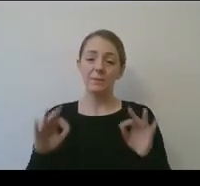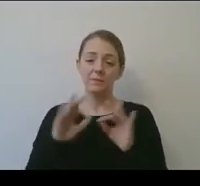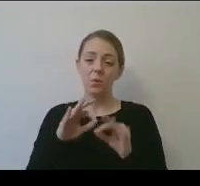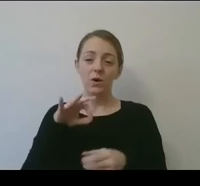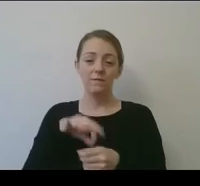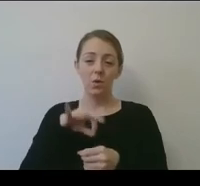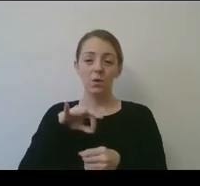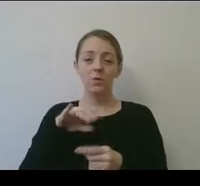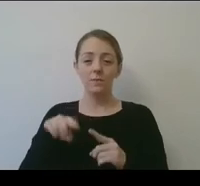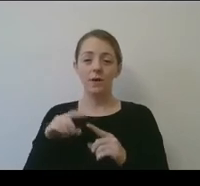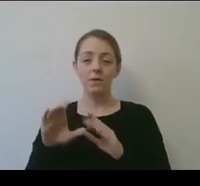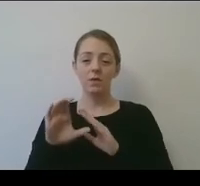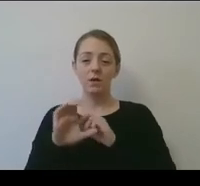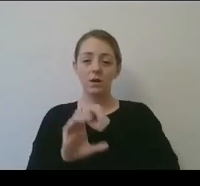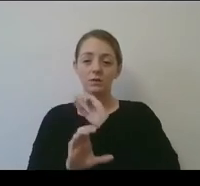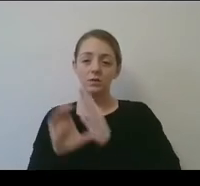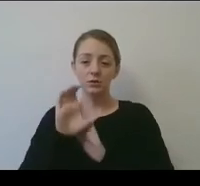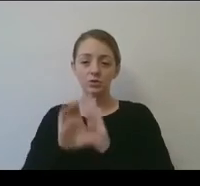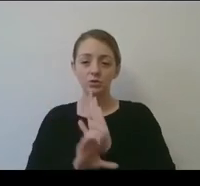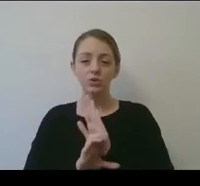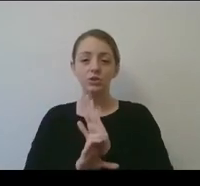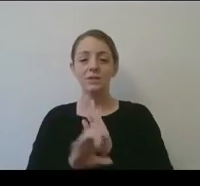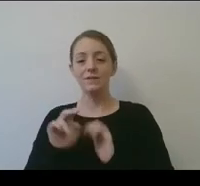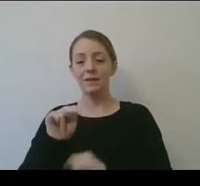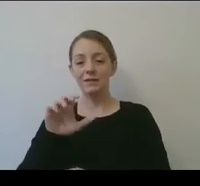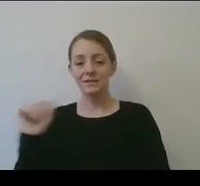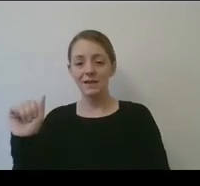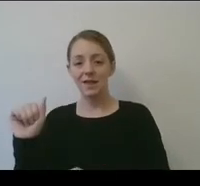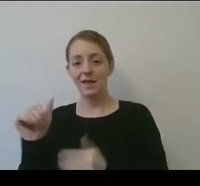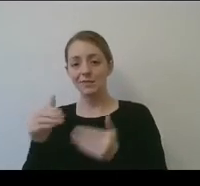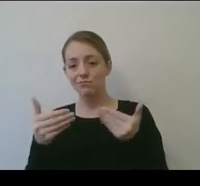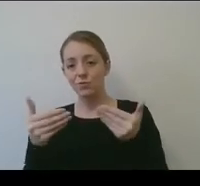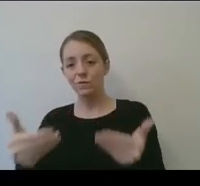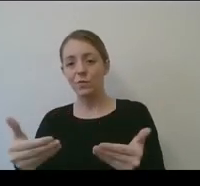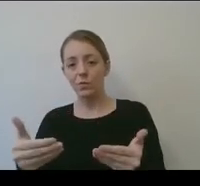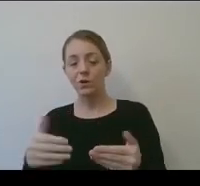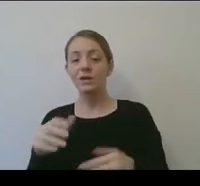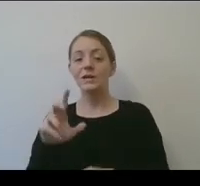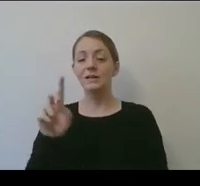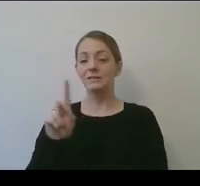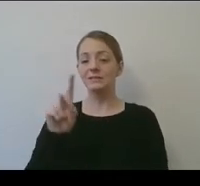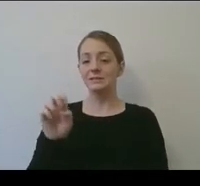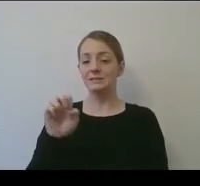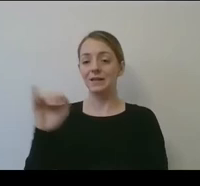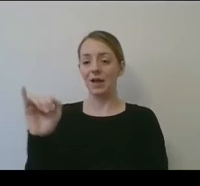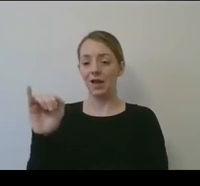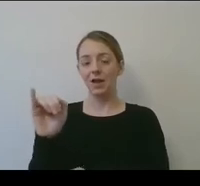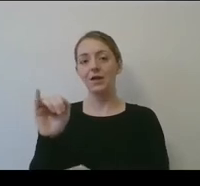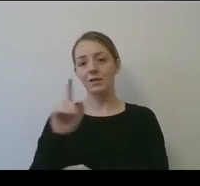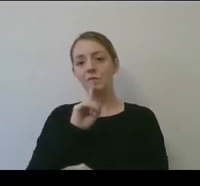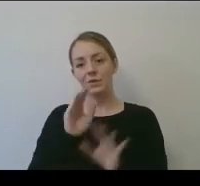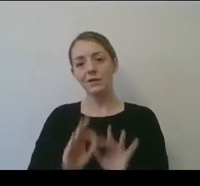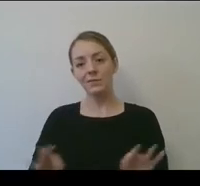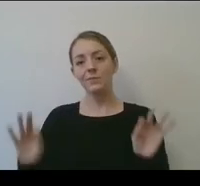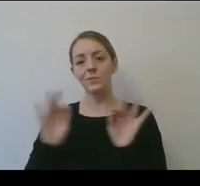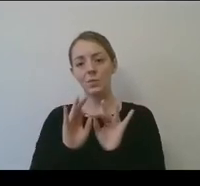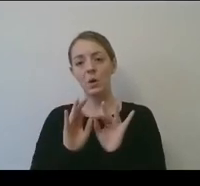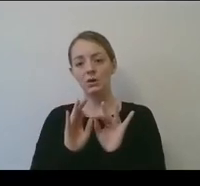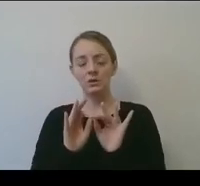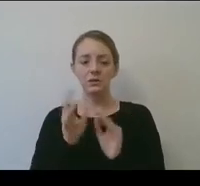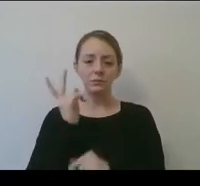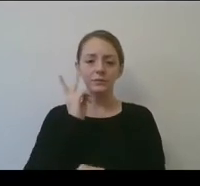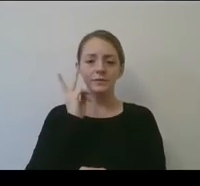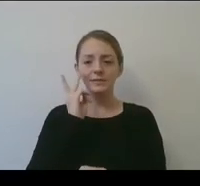the NCAA moving forward, certainly in the draft Constitution, DE&I is very prominent, and so I think it remains to be seen what this looks like